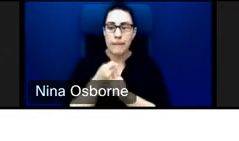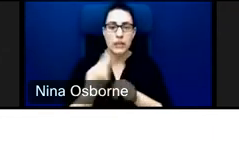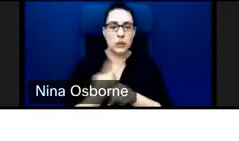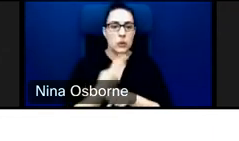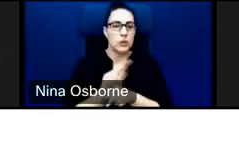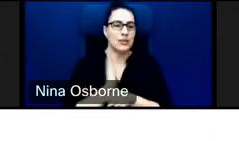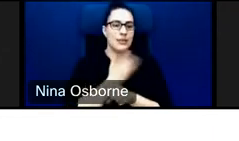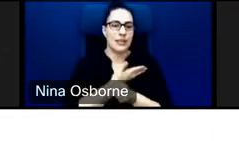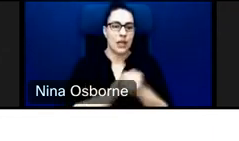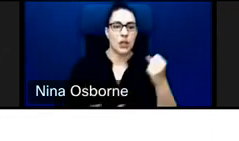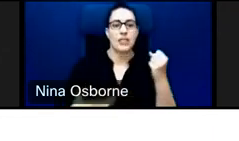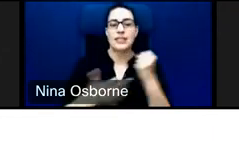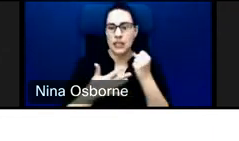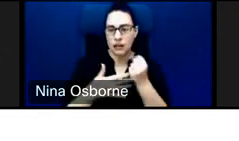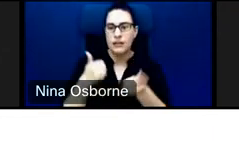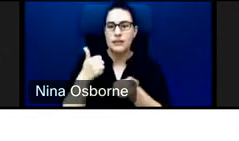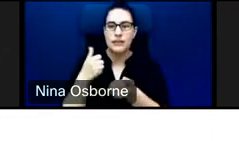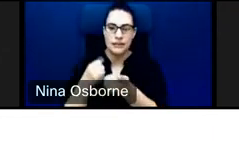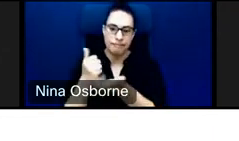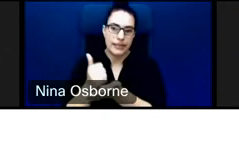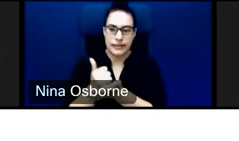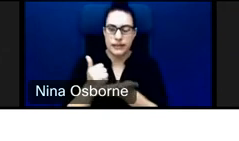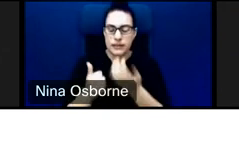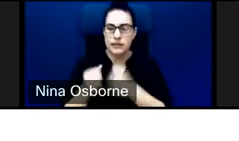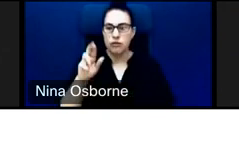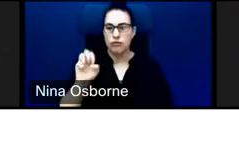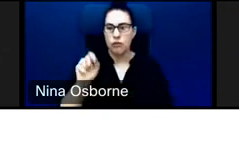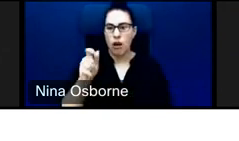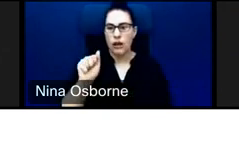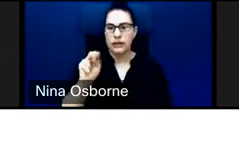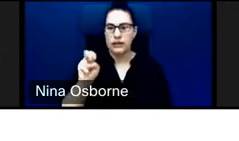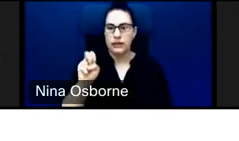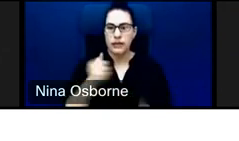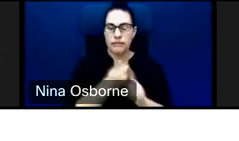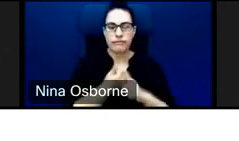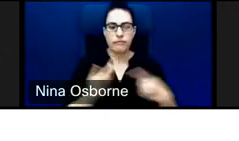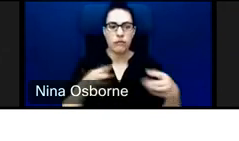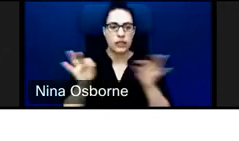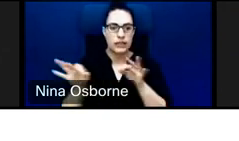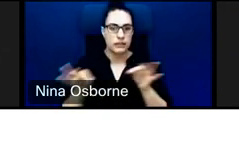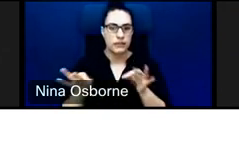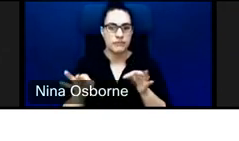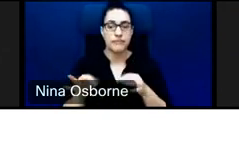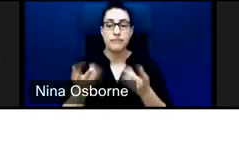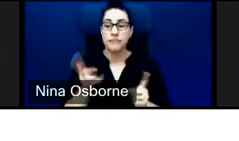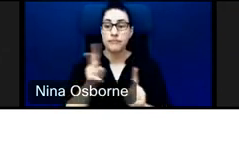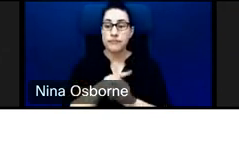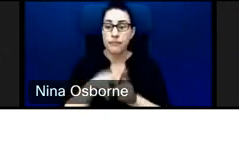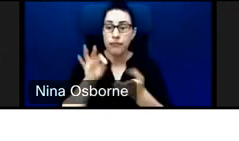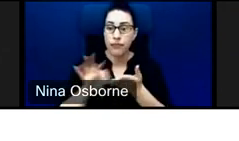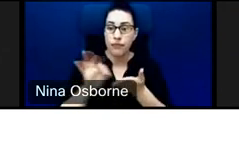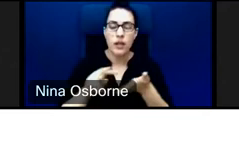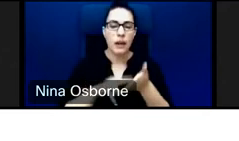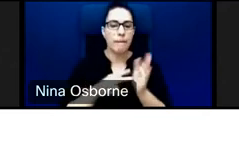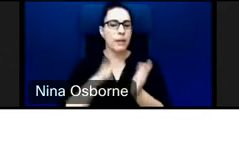Roxanne spoke about earlier. And then having a score enables us to assess the development performance of